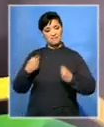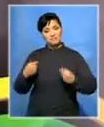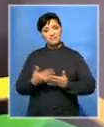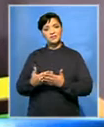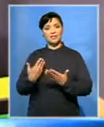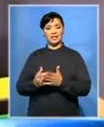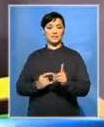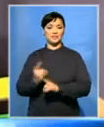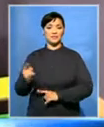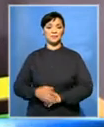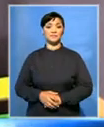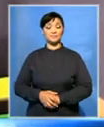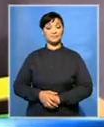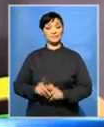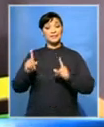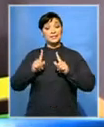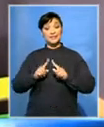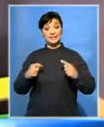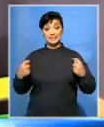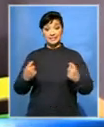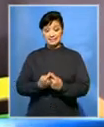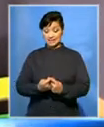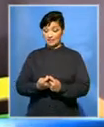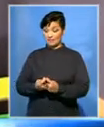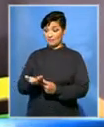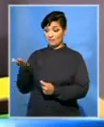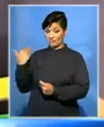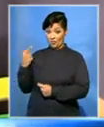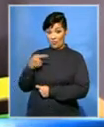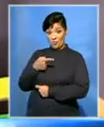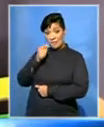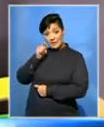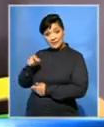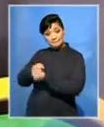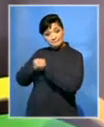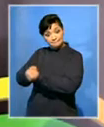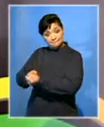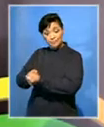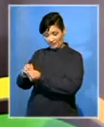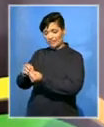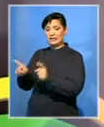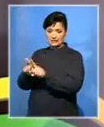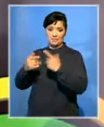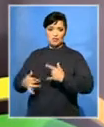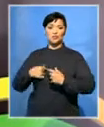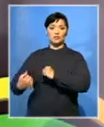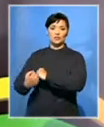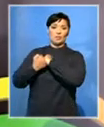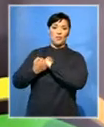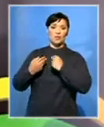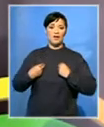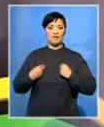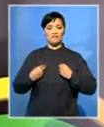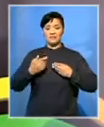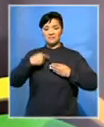I have an amazing team, which Anton built, which is the one that will be supporting me and seeing us through the next